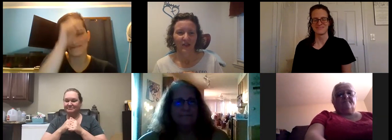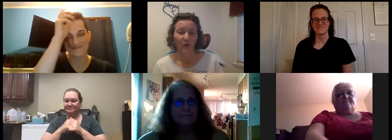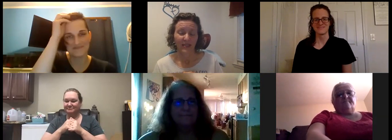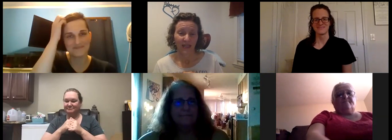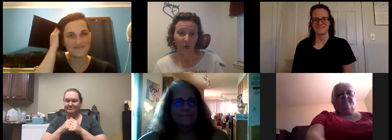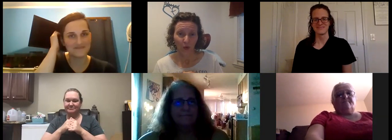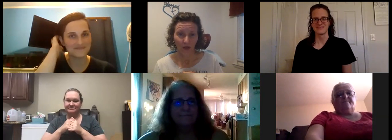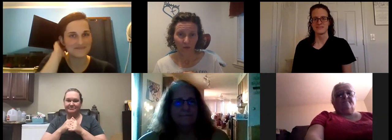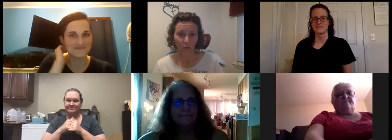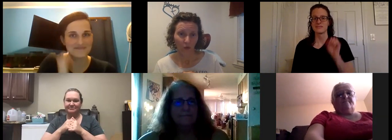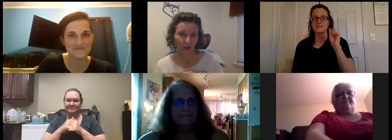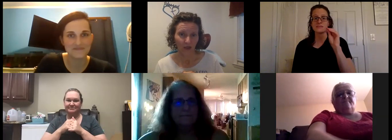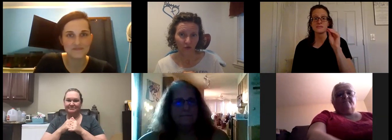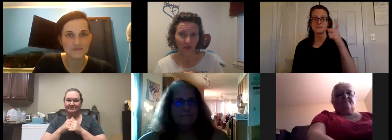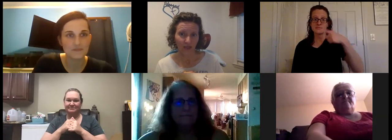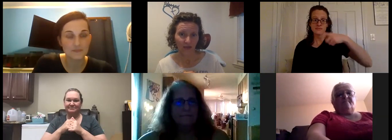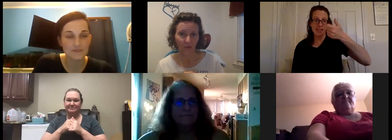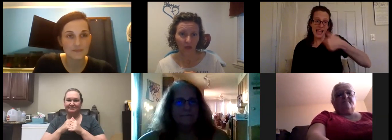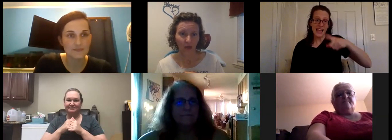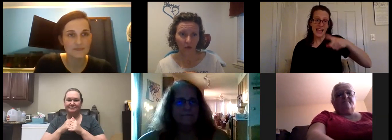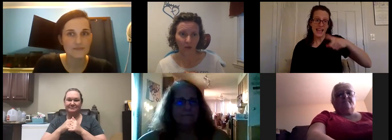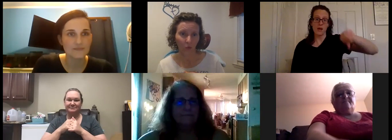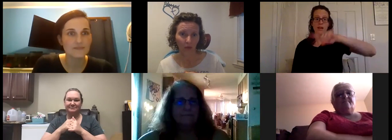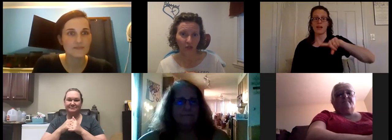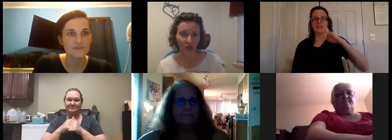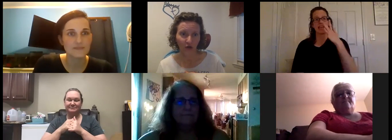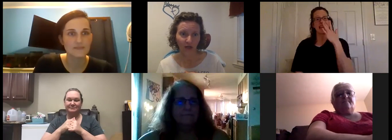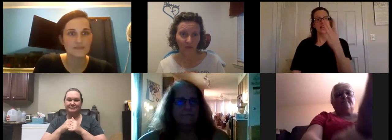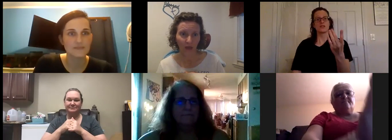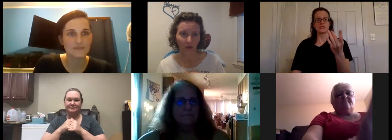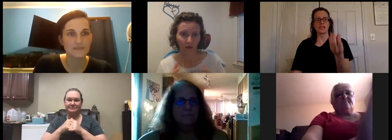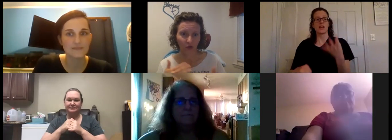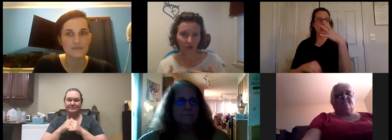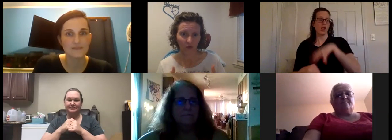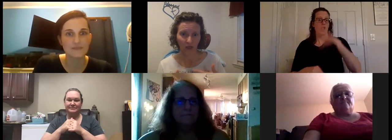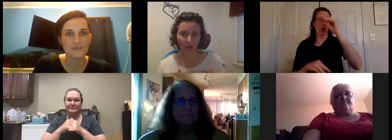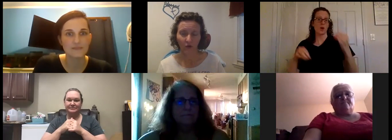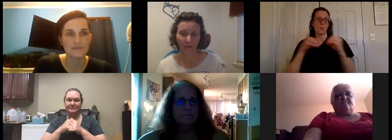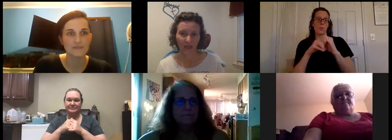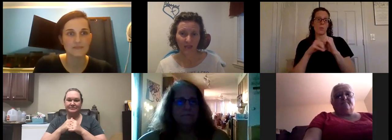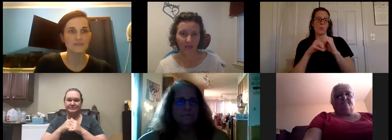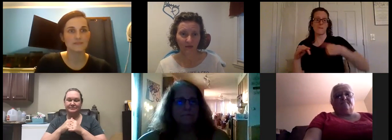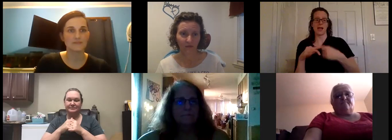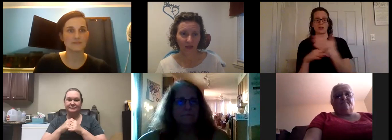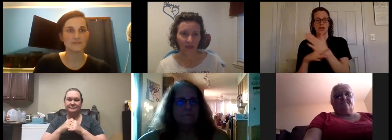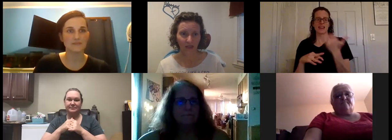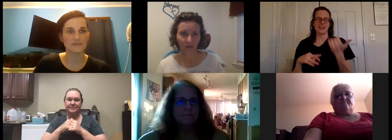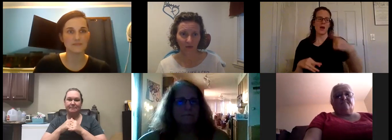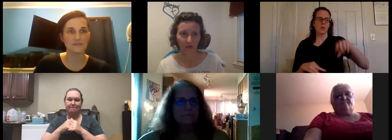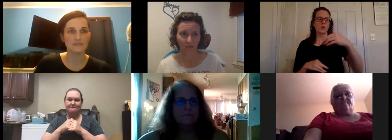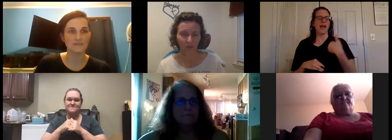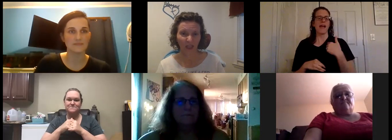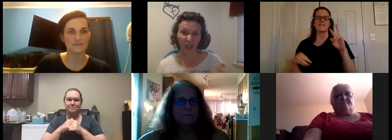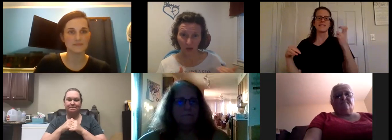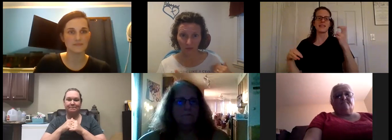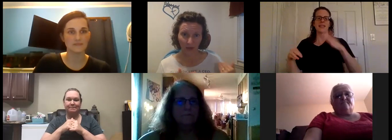so is anyone really interested in learning more about sharing now after you've kind of learned the basics of at least the